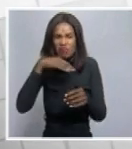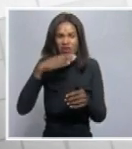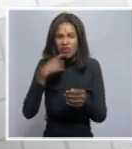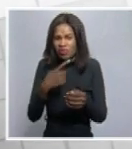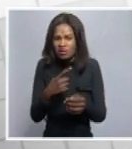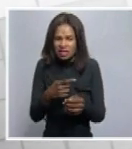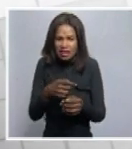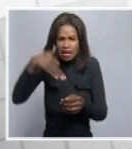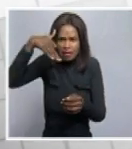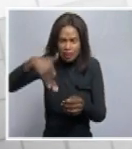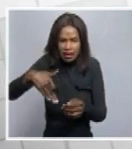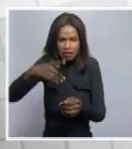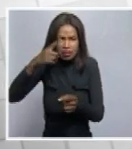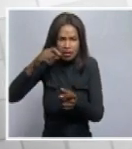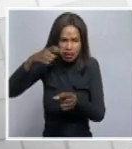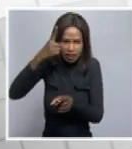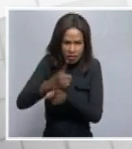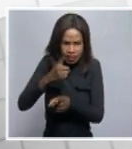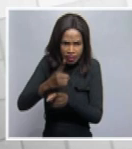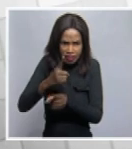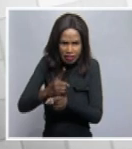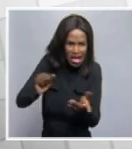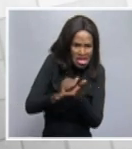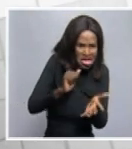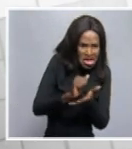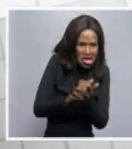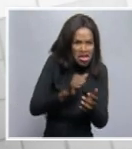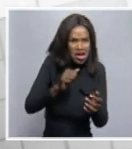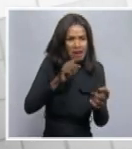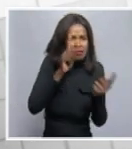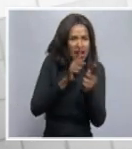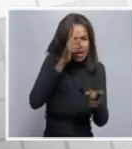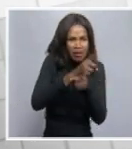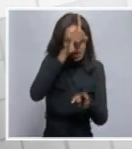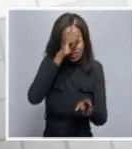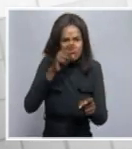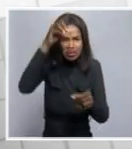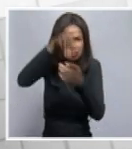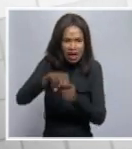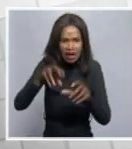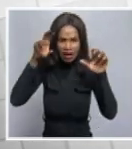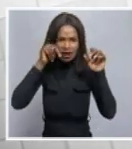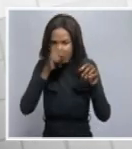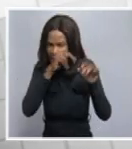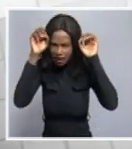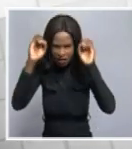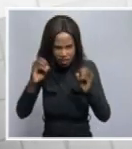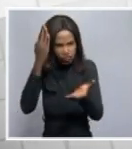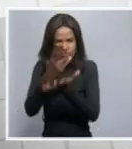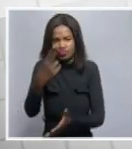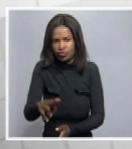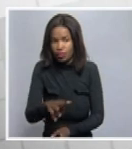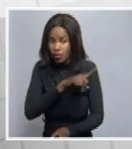there was no national consensus, I cannot understand that. Because if a motion is passed in the parliament,